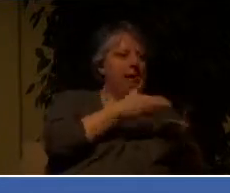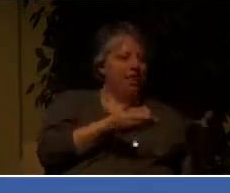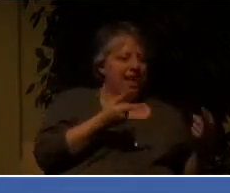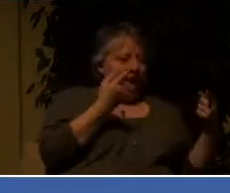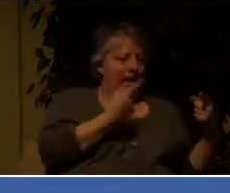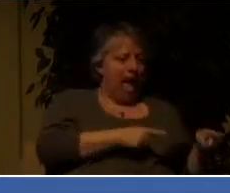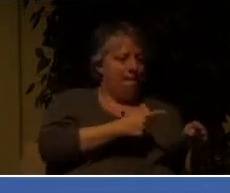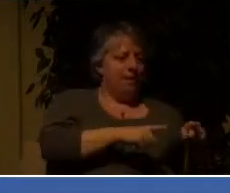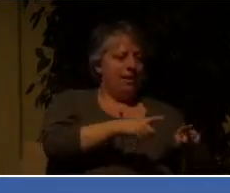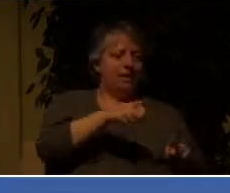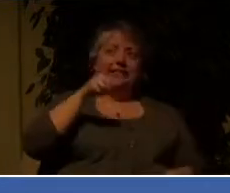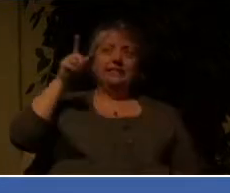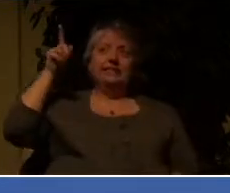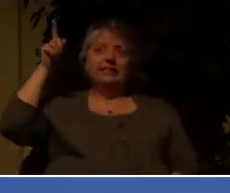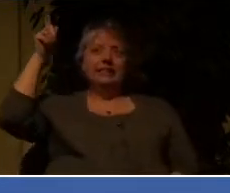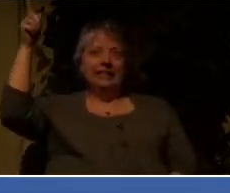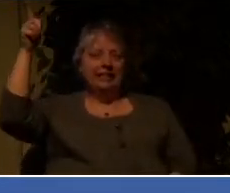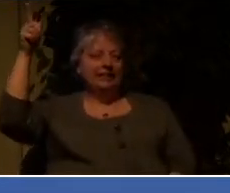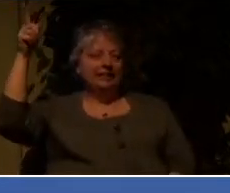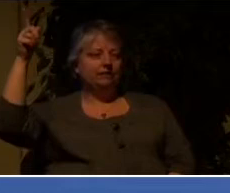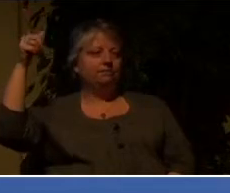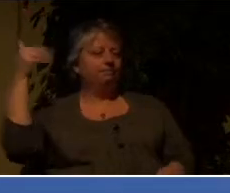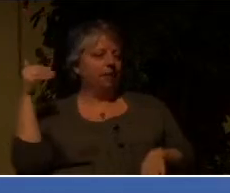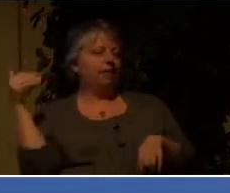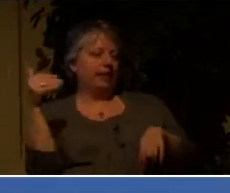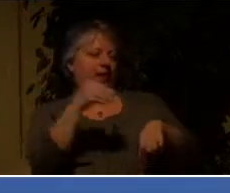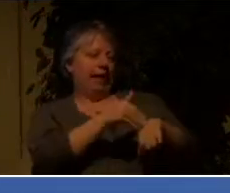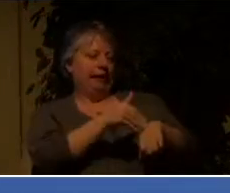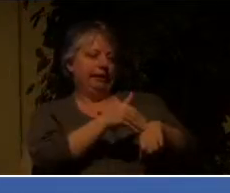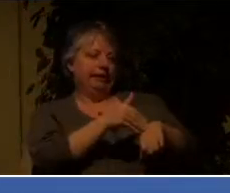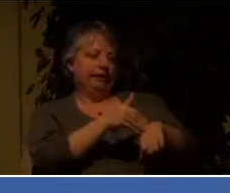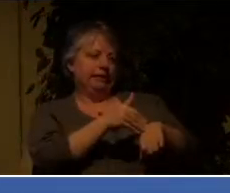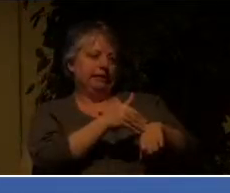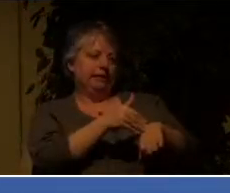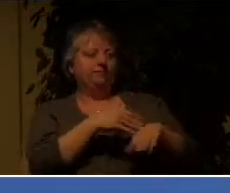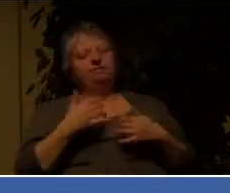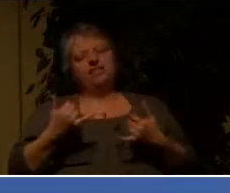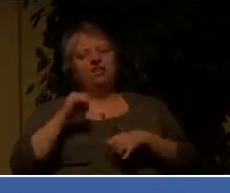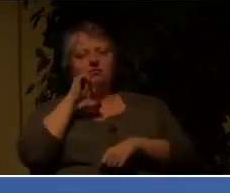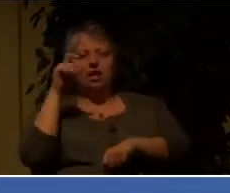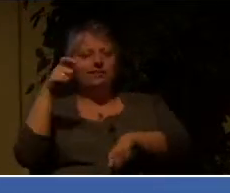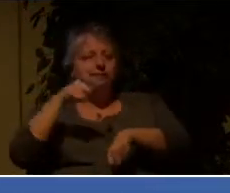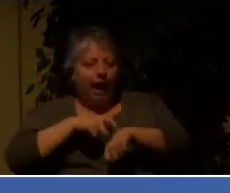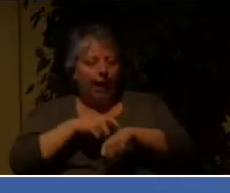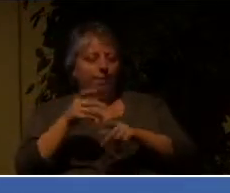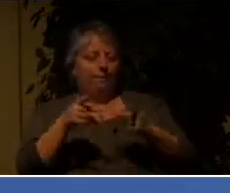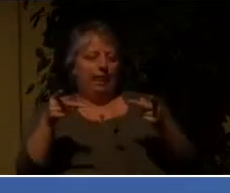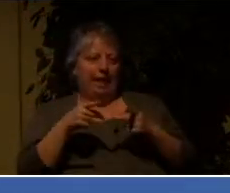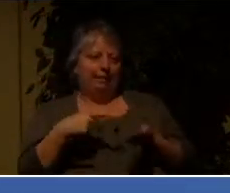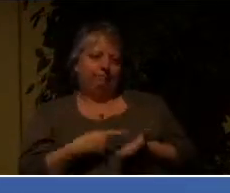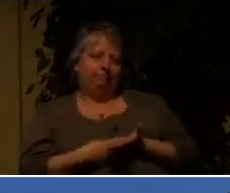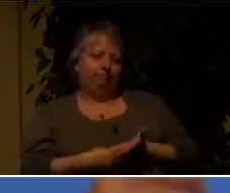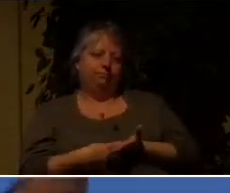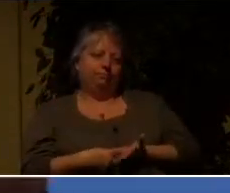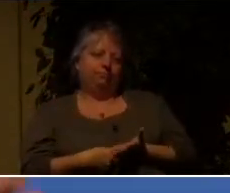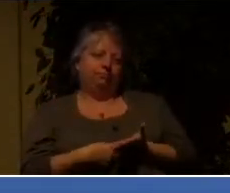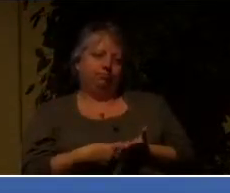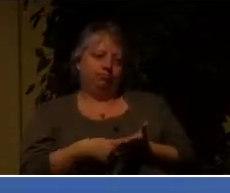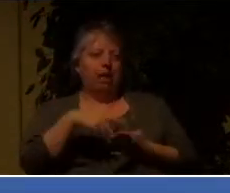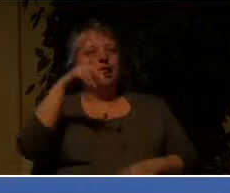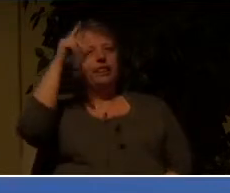in fact, is very anti. And this isn't the time and the place to, you know, to develop the point